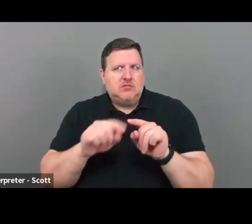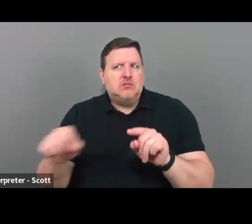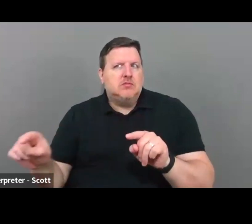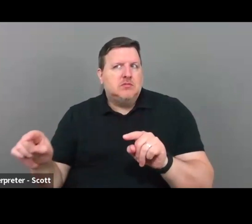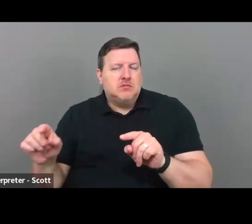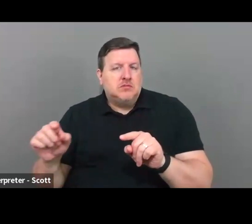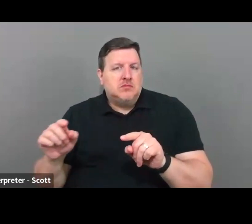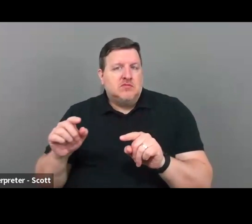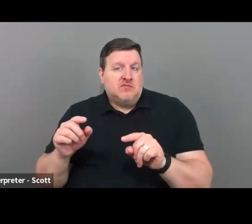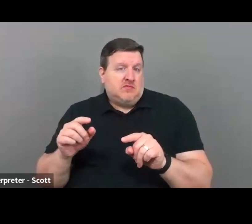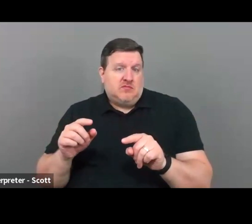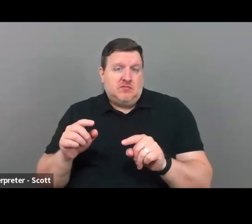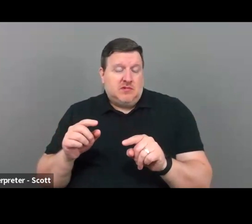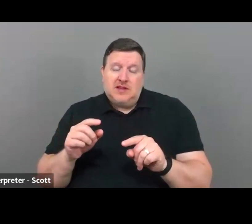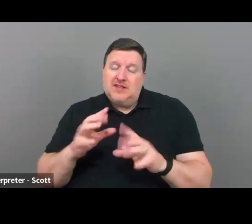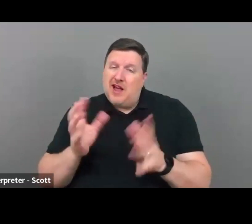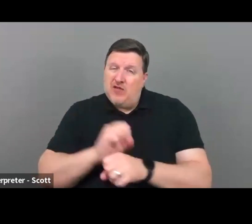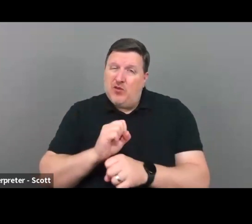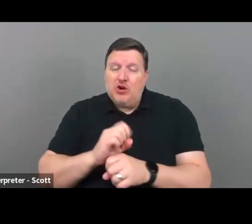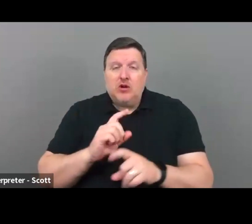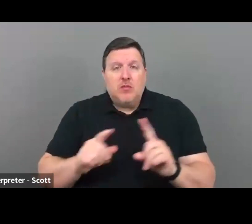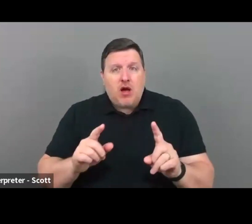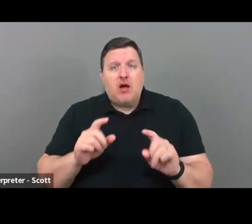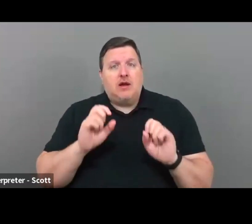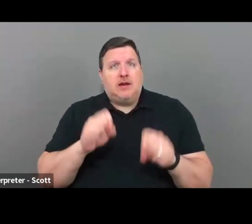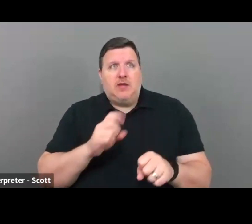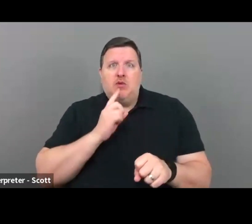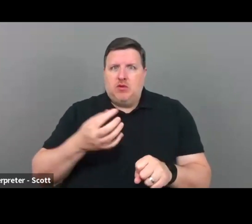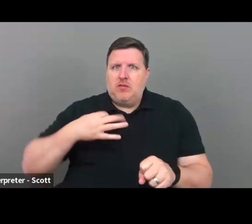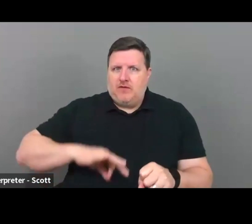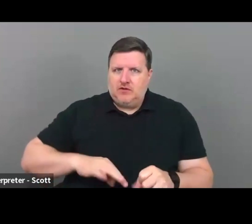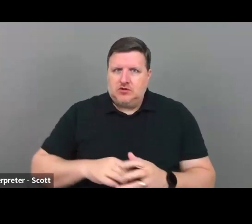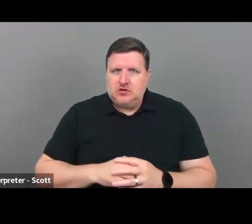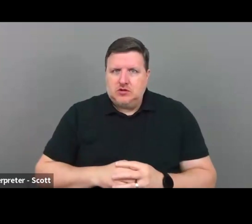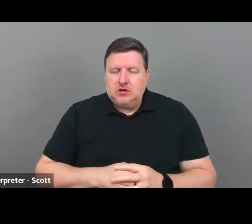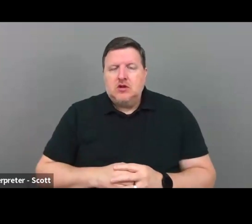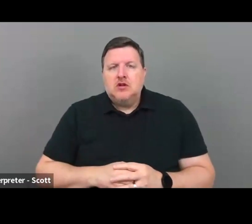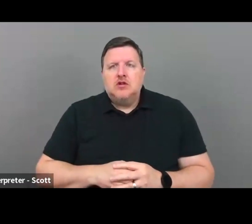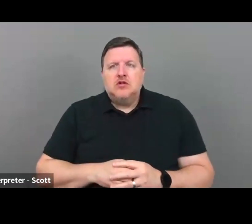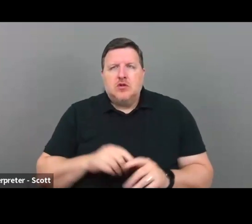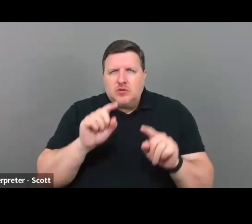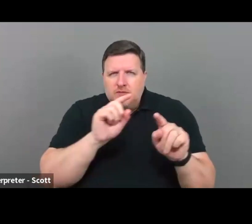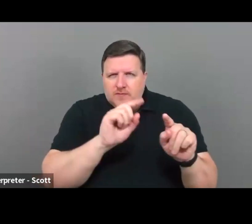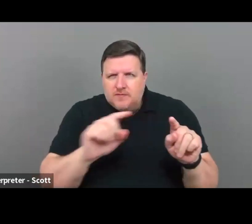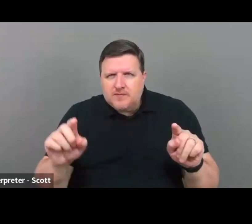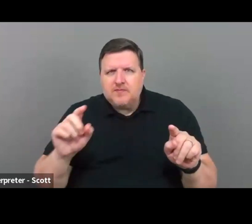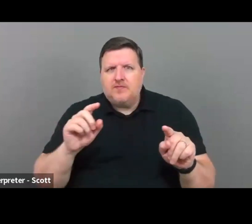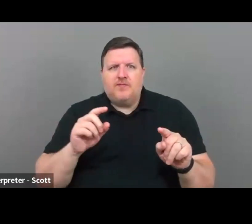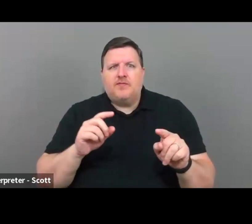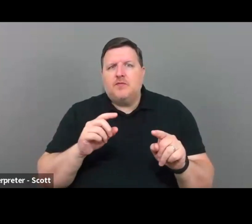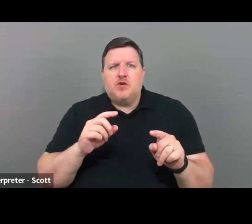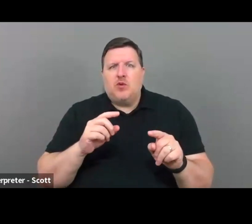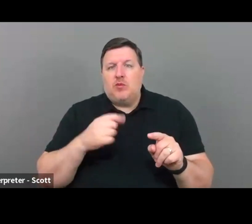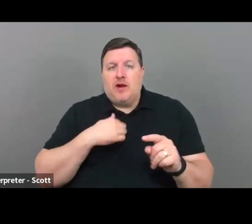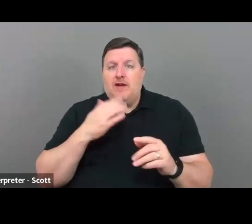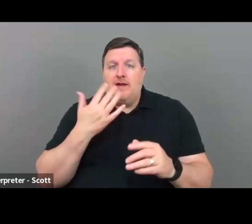This is, it's as labor intensive, but it can be very, very useful. So you find out, you know, here are my five top